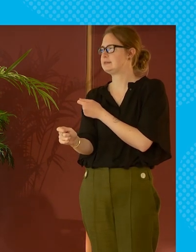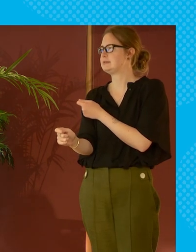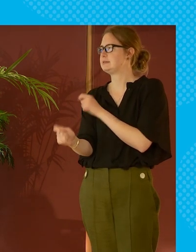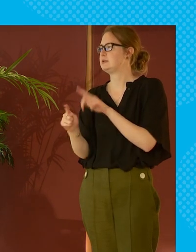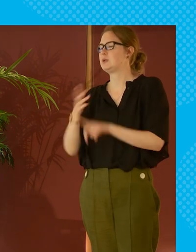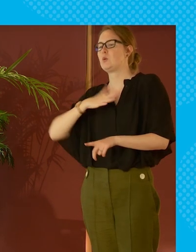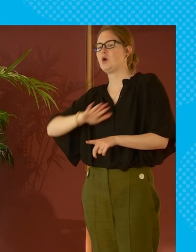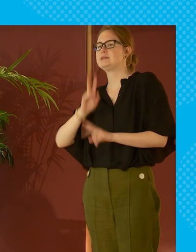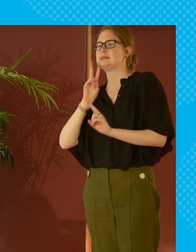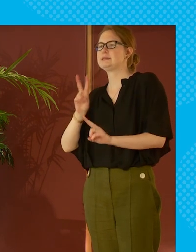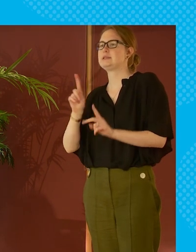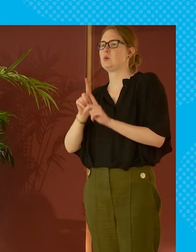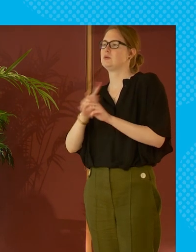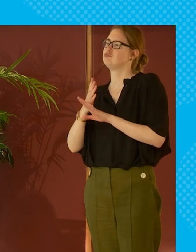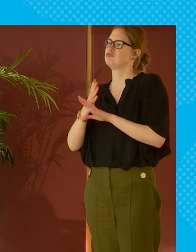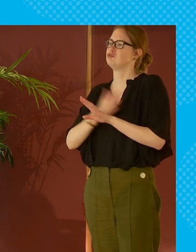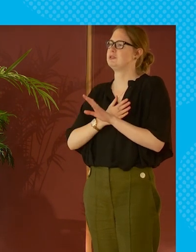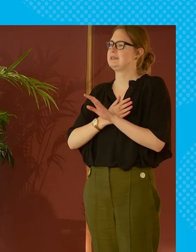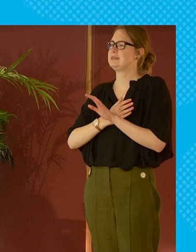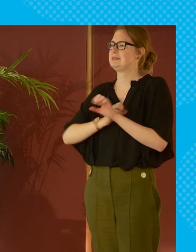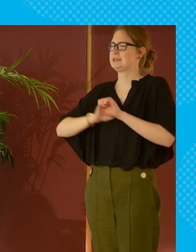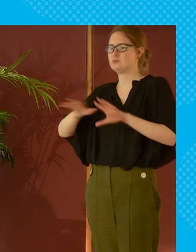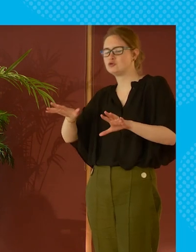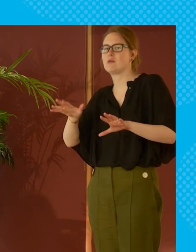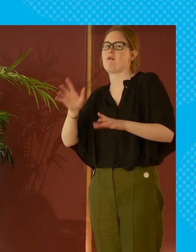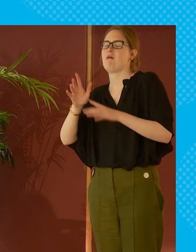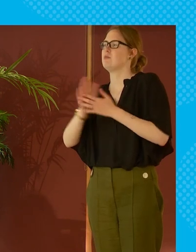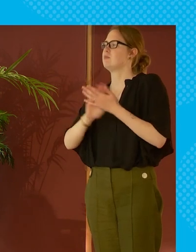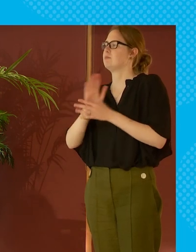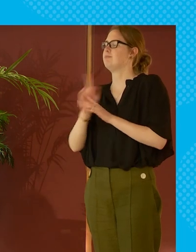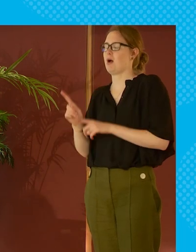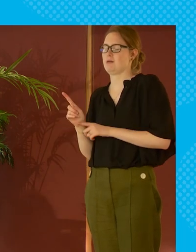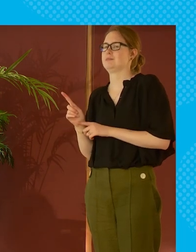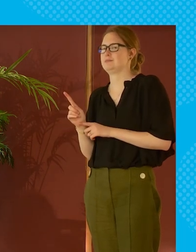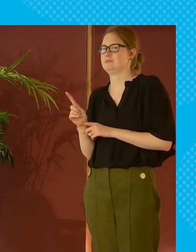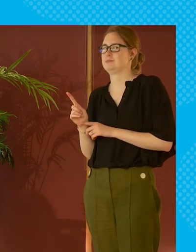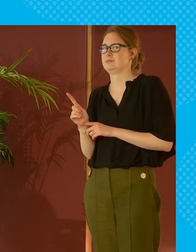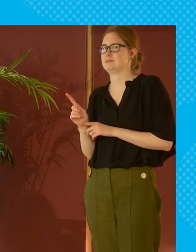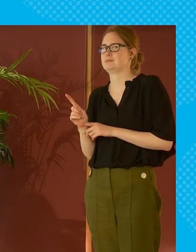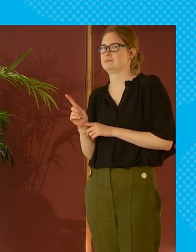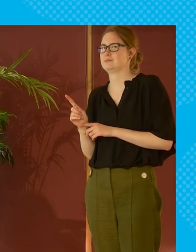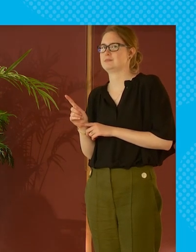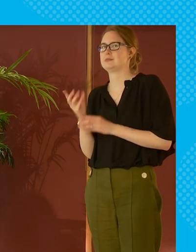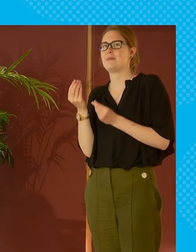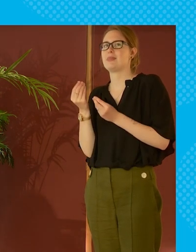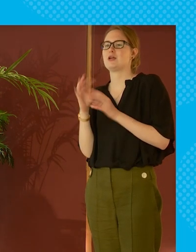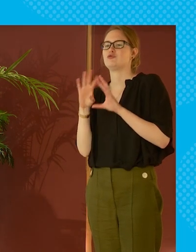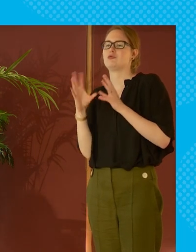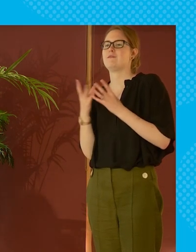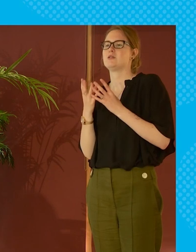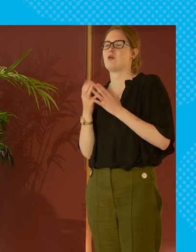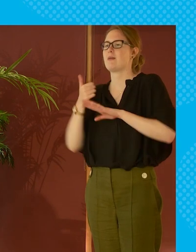and we would want to see pre-distribution rather than redistribution nonetheless would something like a